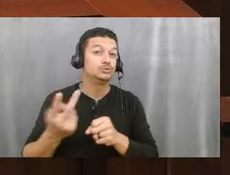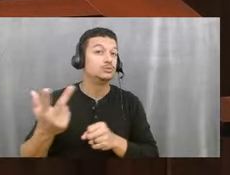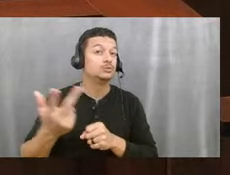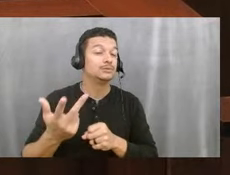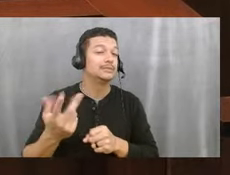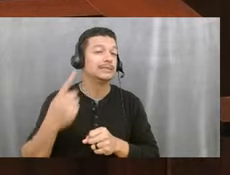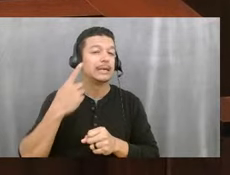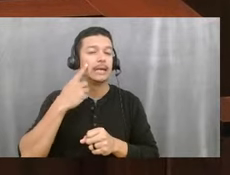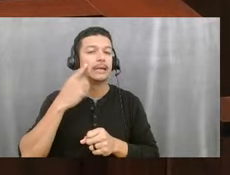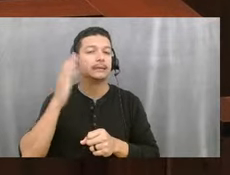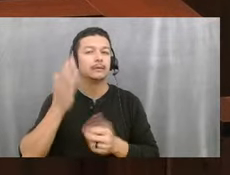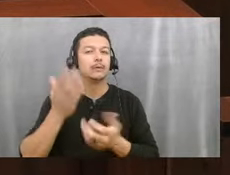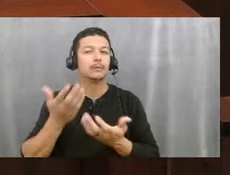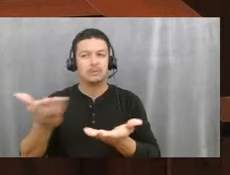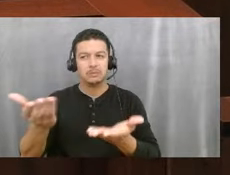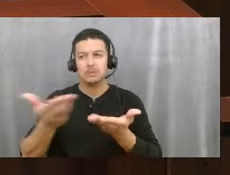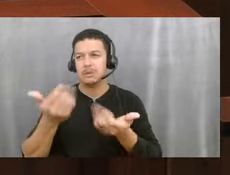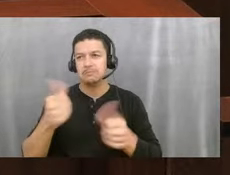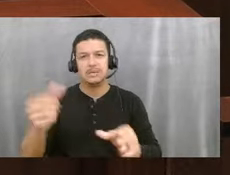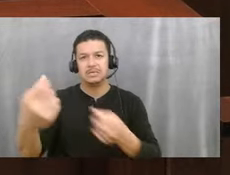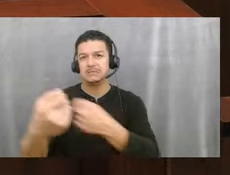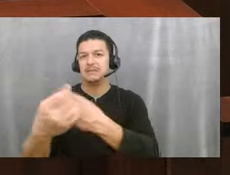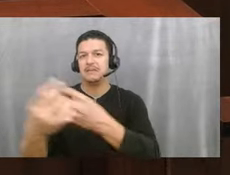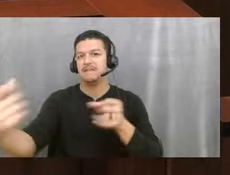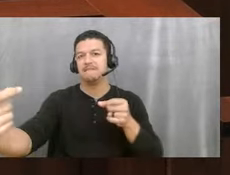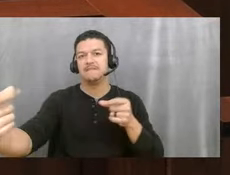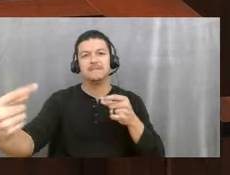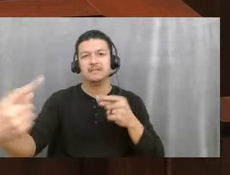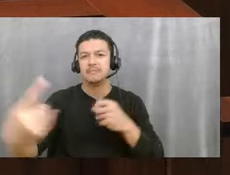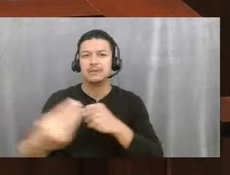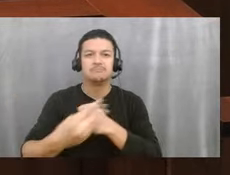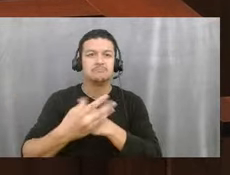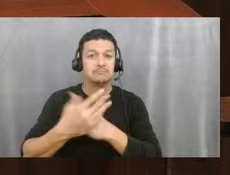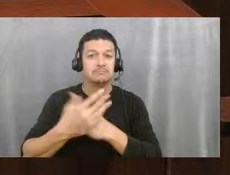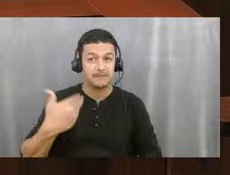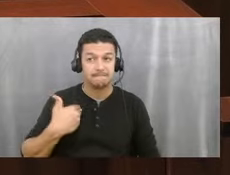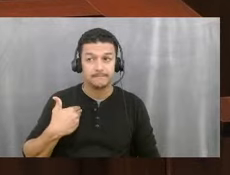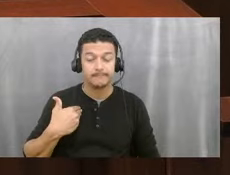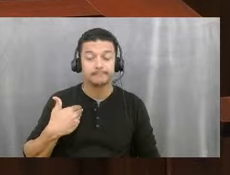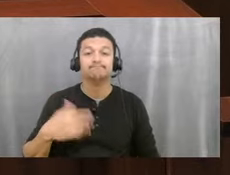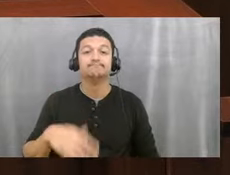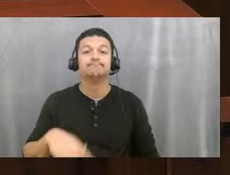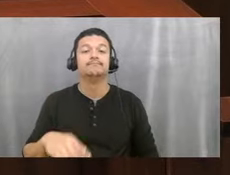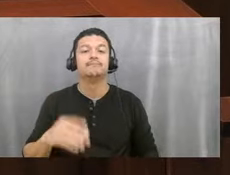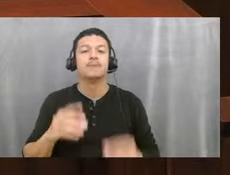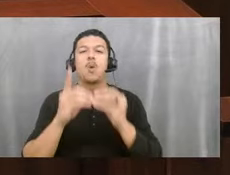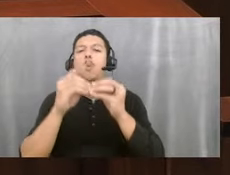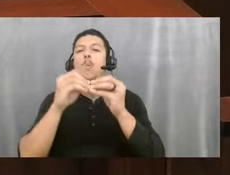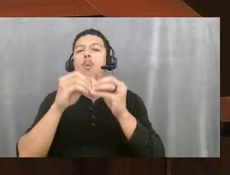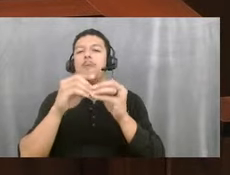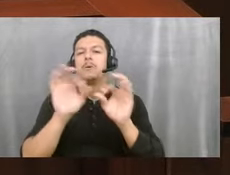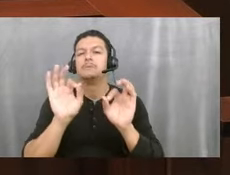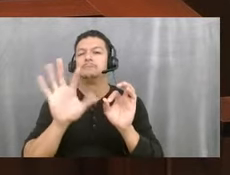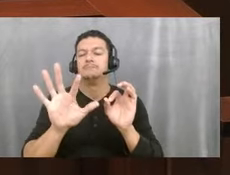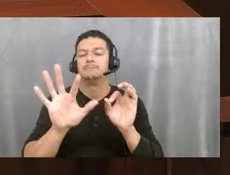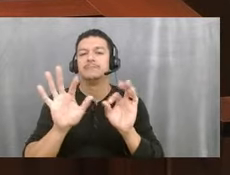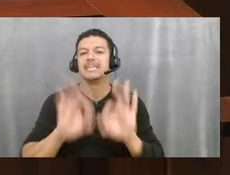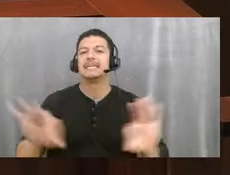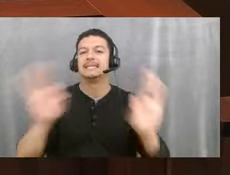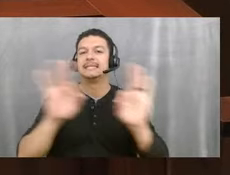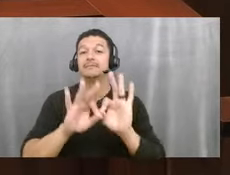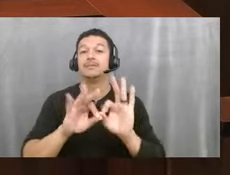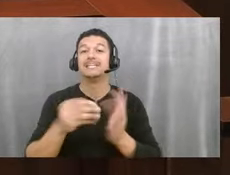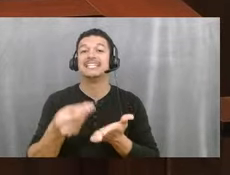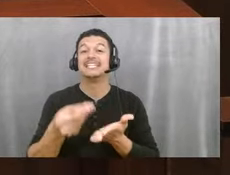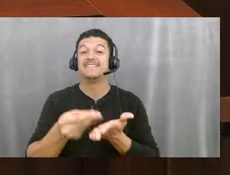on the best ways to do it. One more thing that I wanted to mention that I think is really important is our funding just across